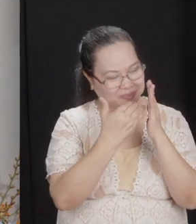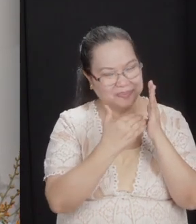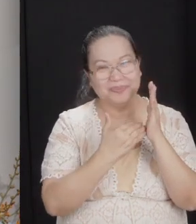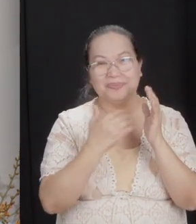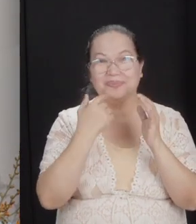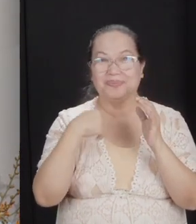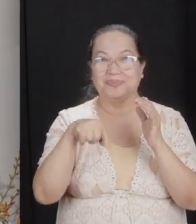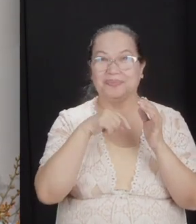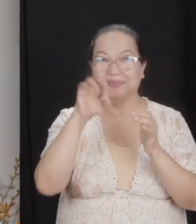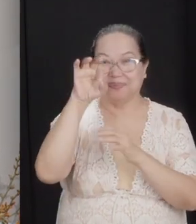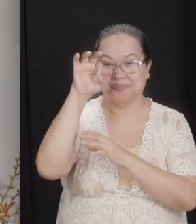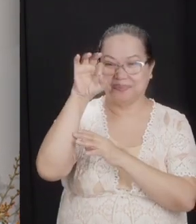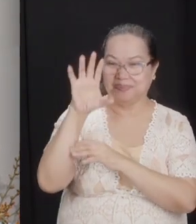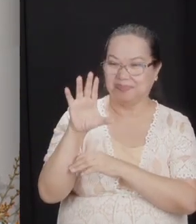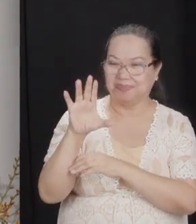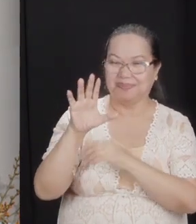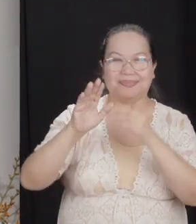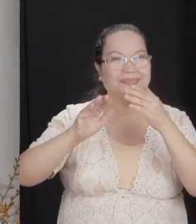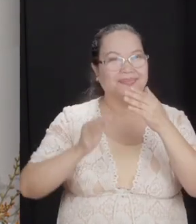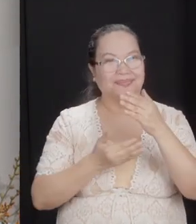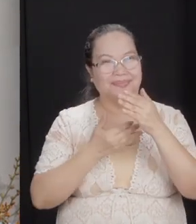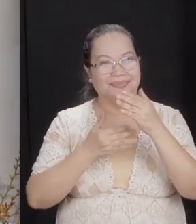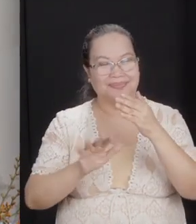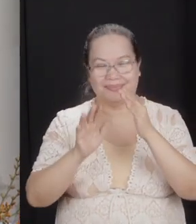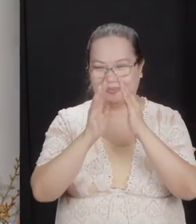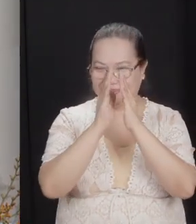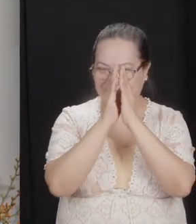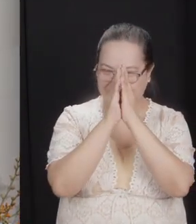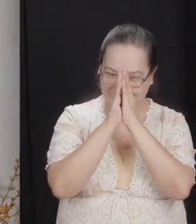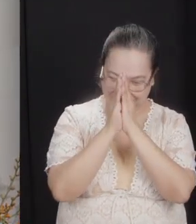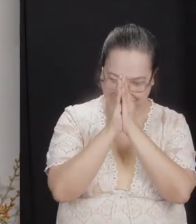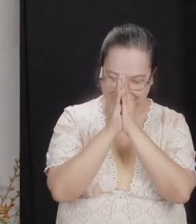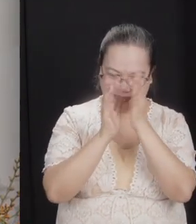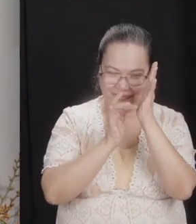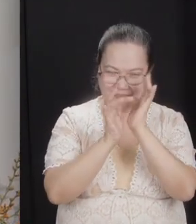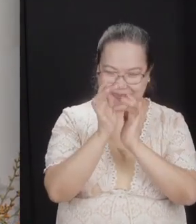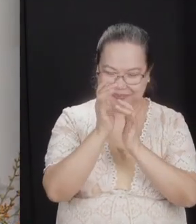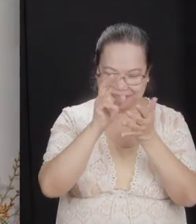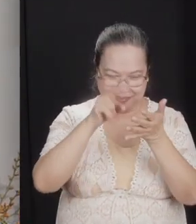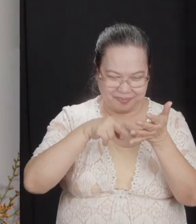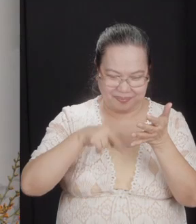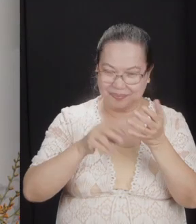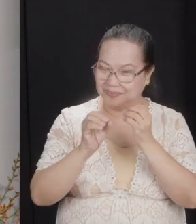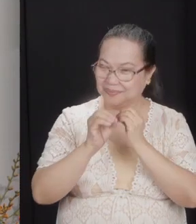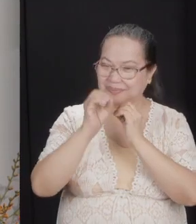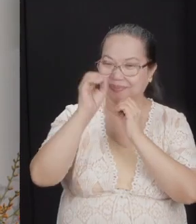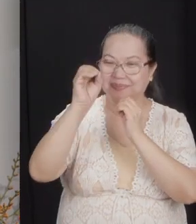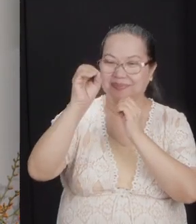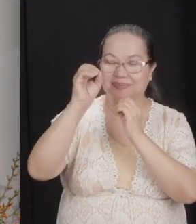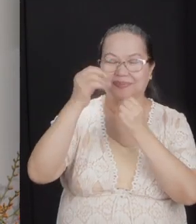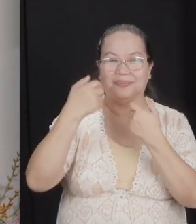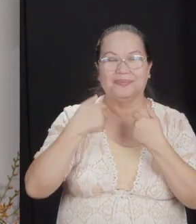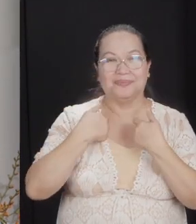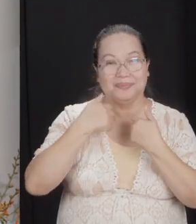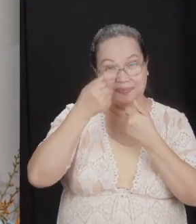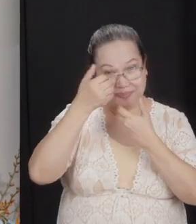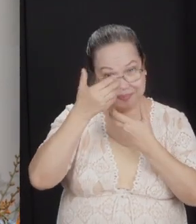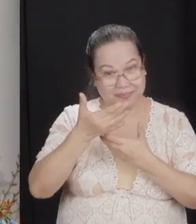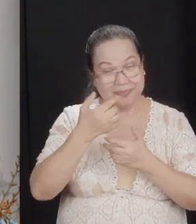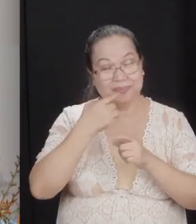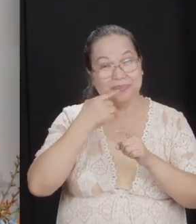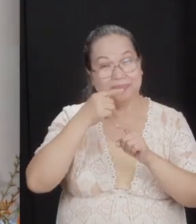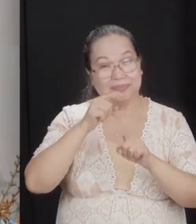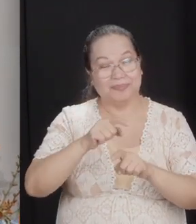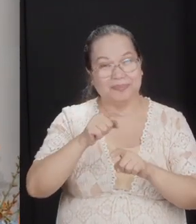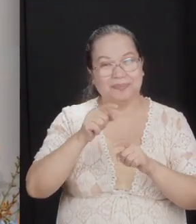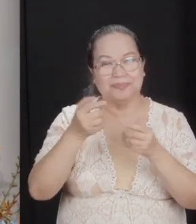worship. Preaching, singing, praying, scripture reading, offering, and the ordinances. That's it. We may